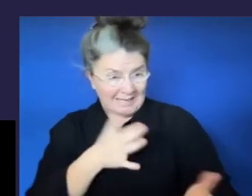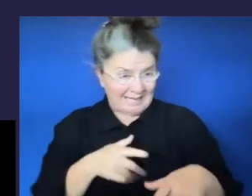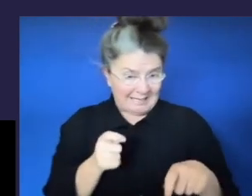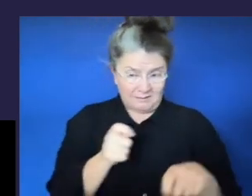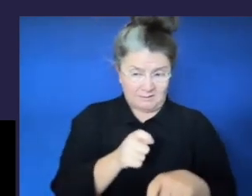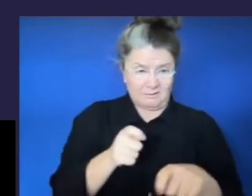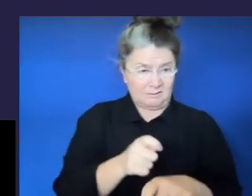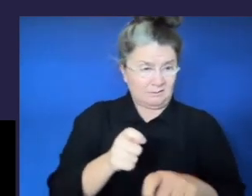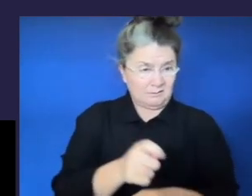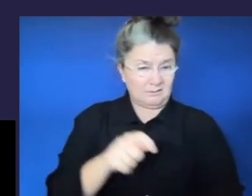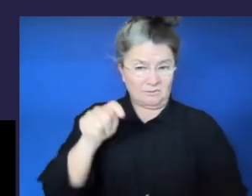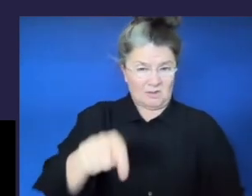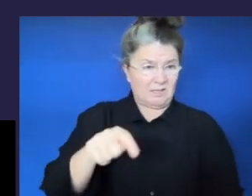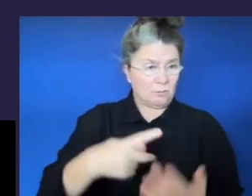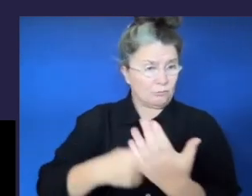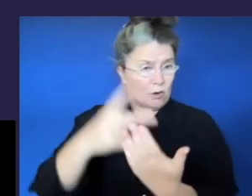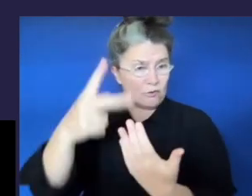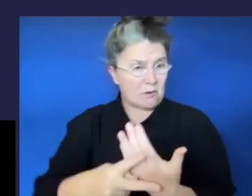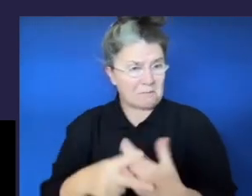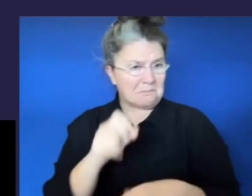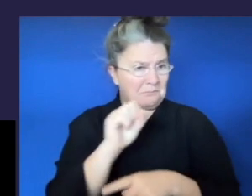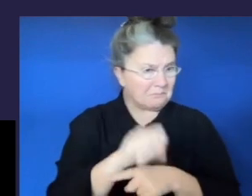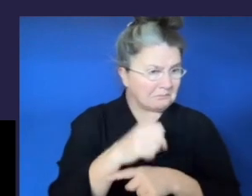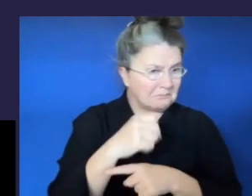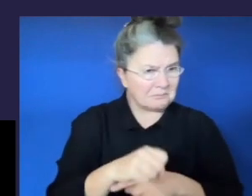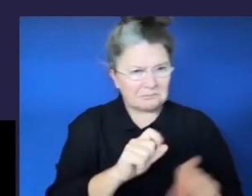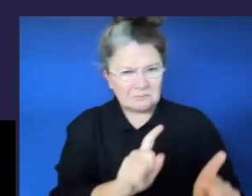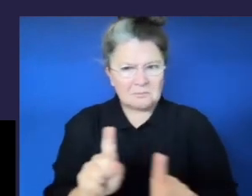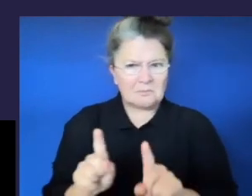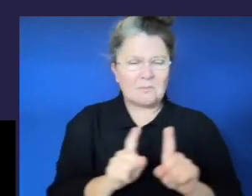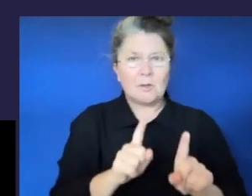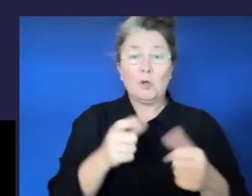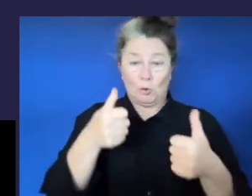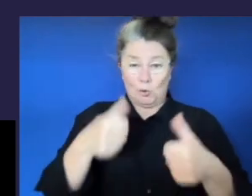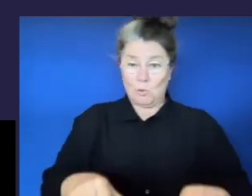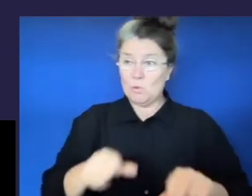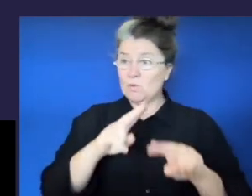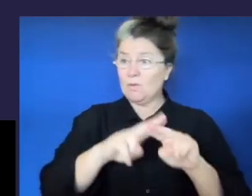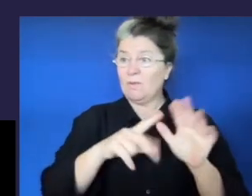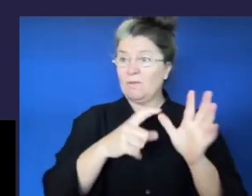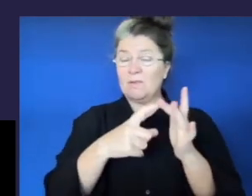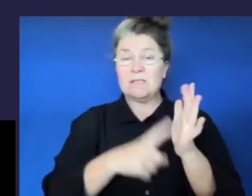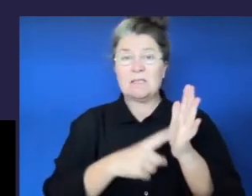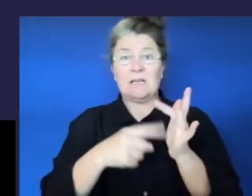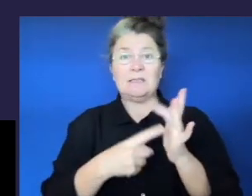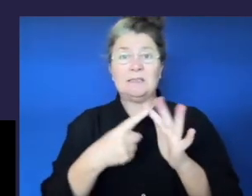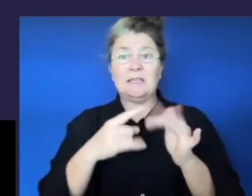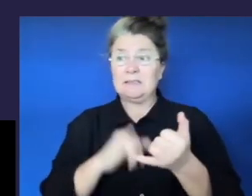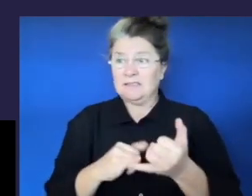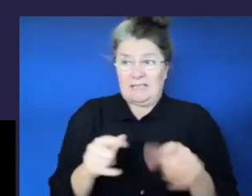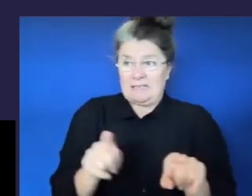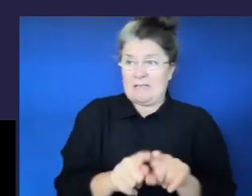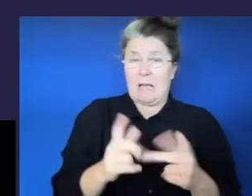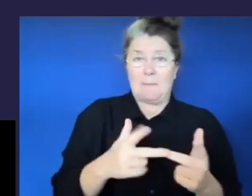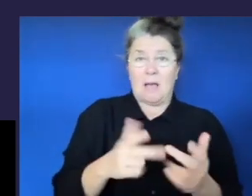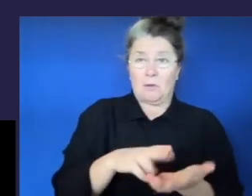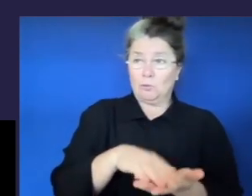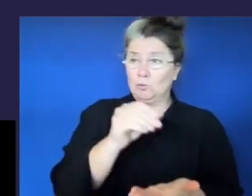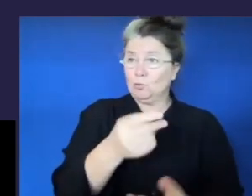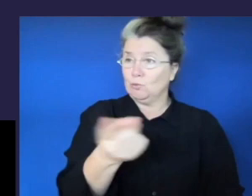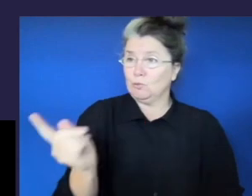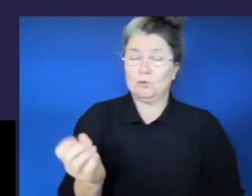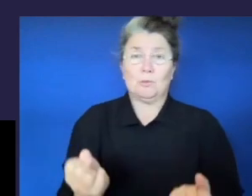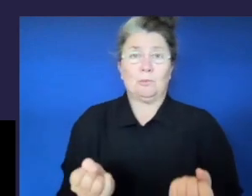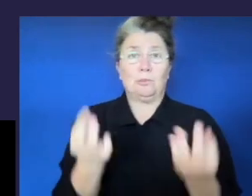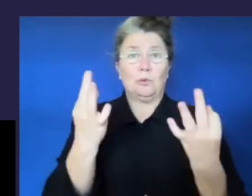and to use the facilities and services provided on the same basis as students without disability. Reasonable adjustments should